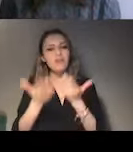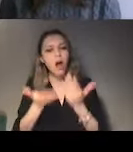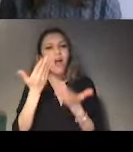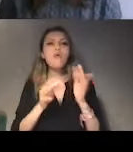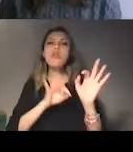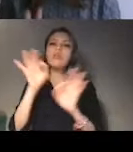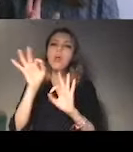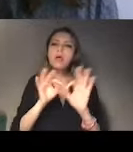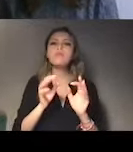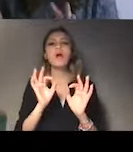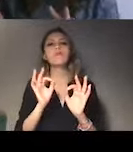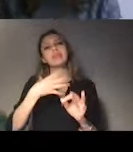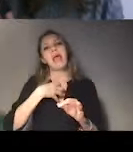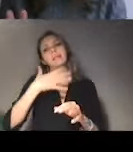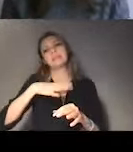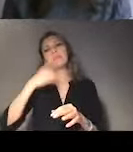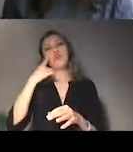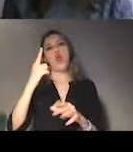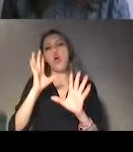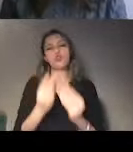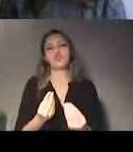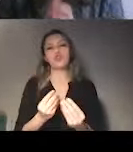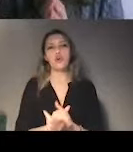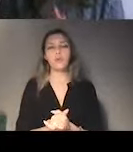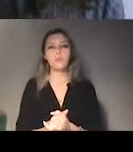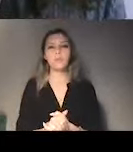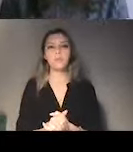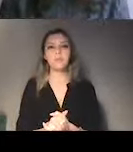already gone, flown away.